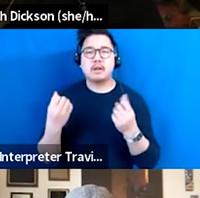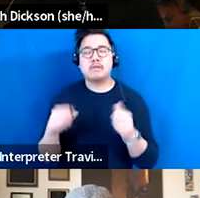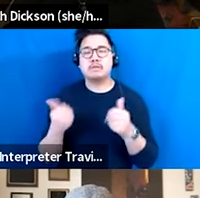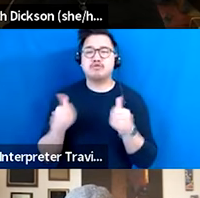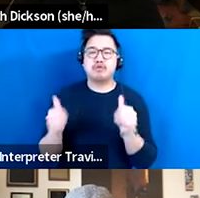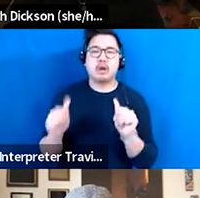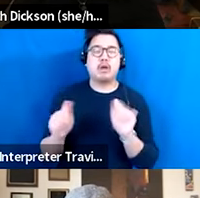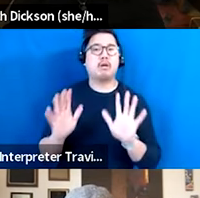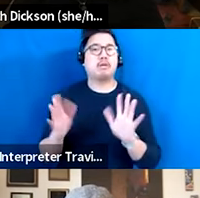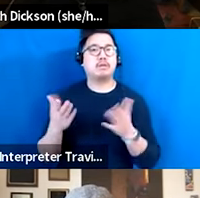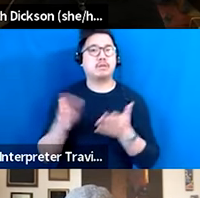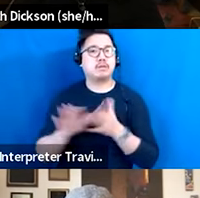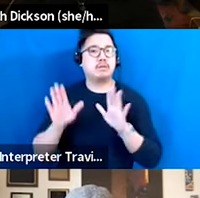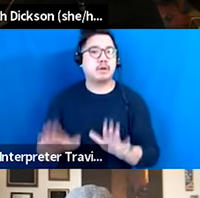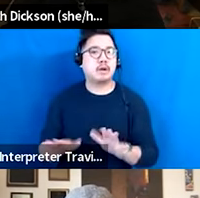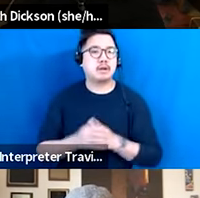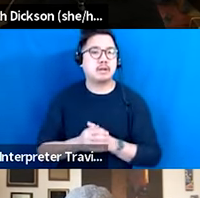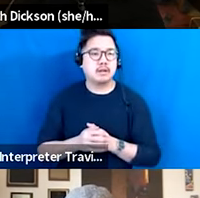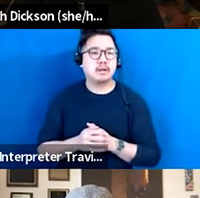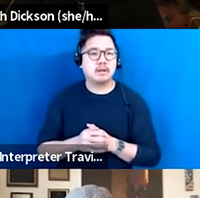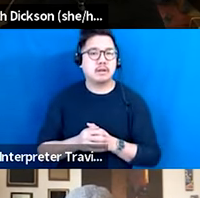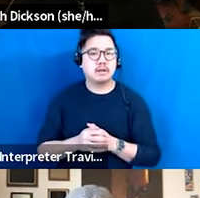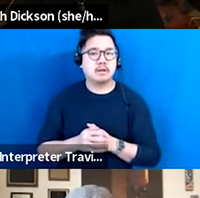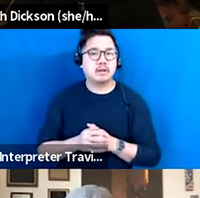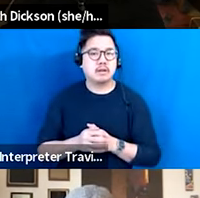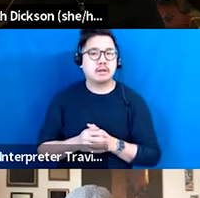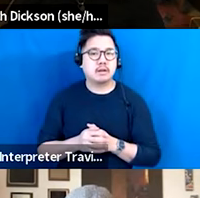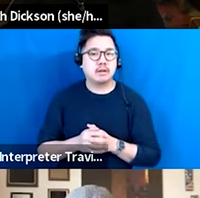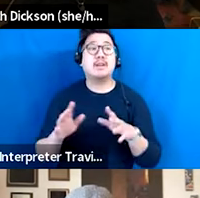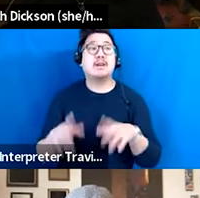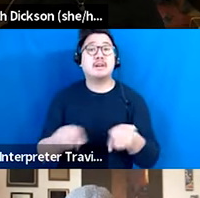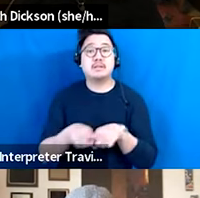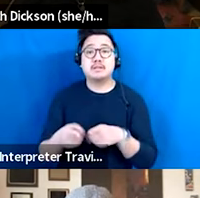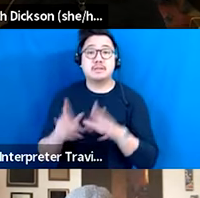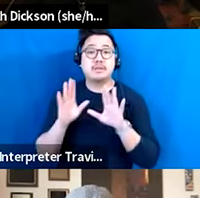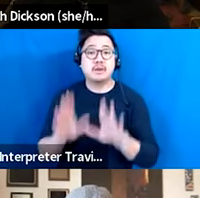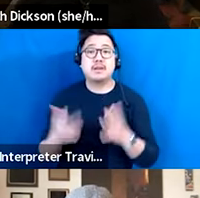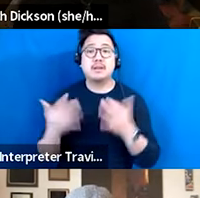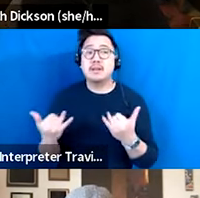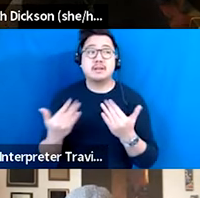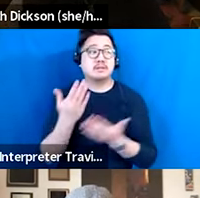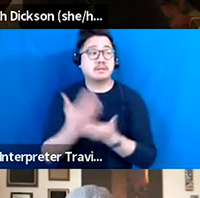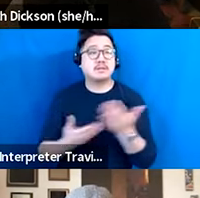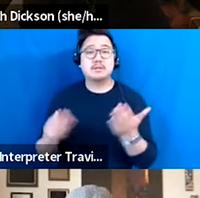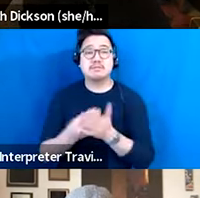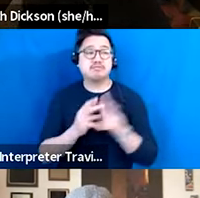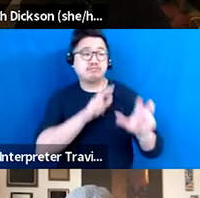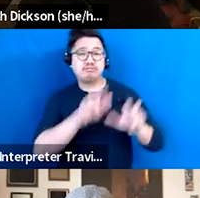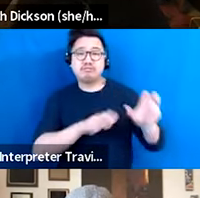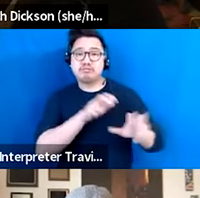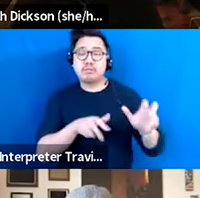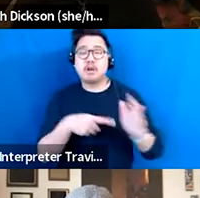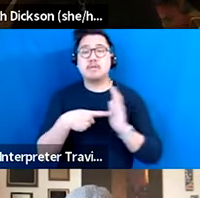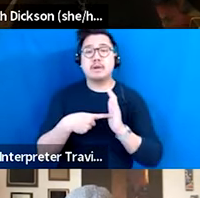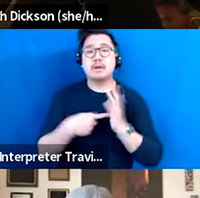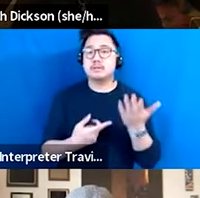ask is there, but also that there's money starting to be put behind that. Some of it is through crowdfunding campaigns where individual